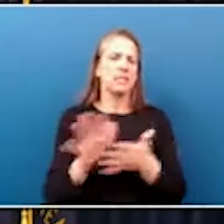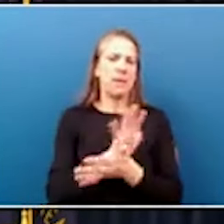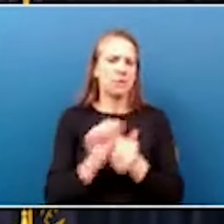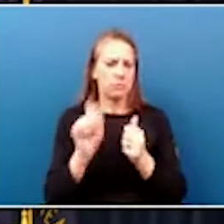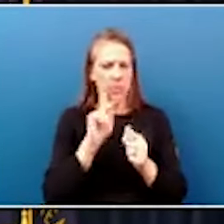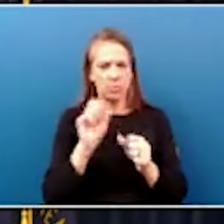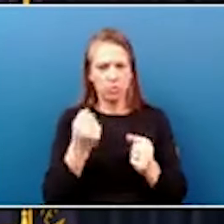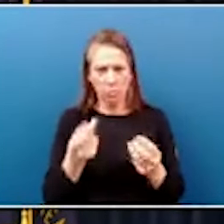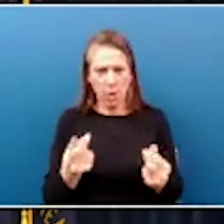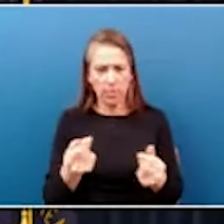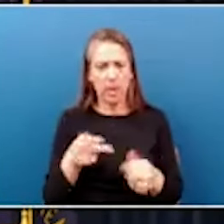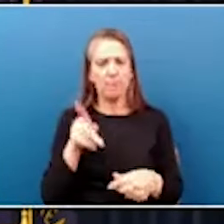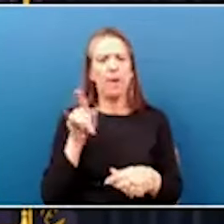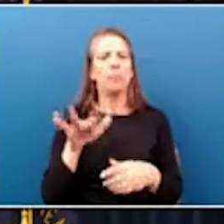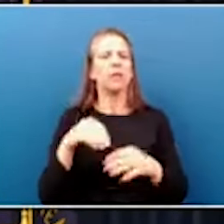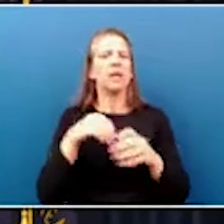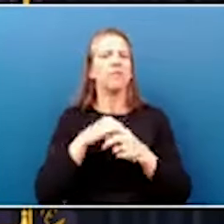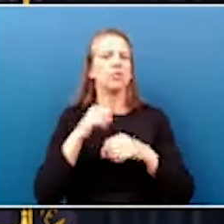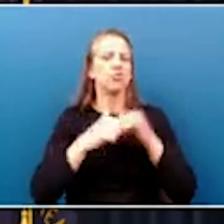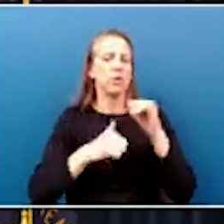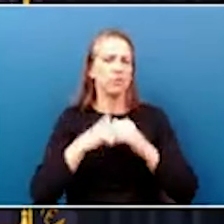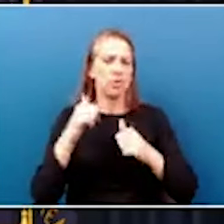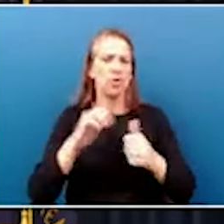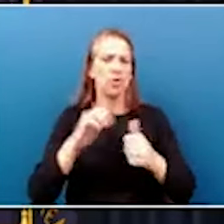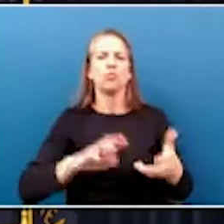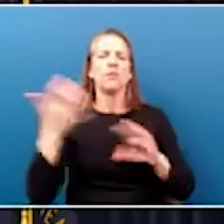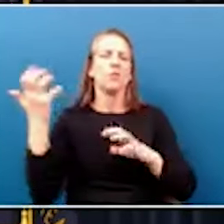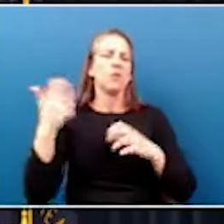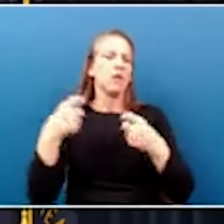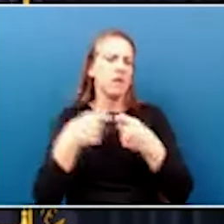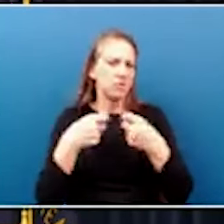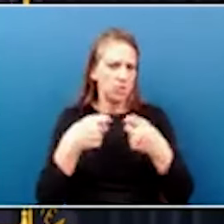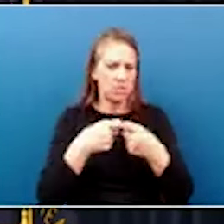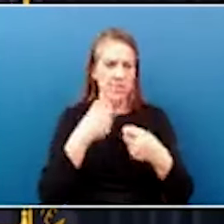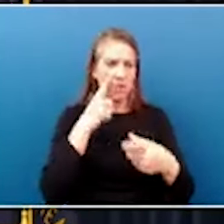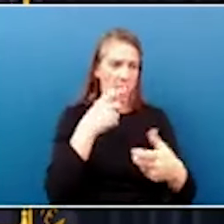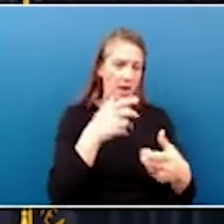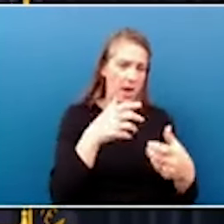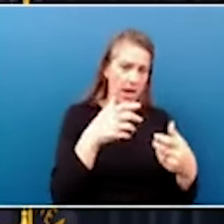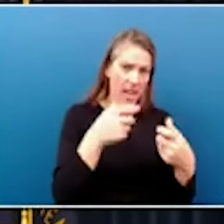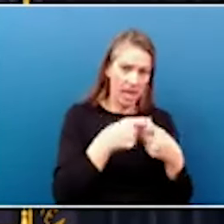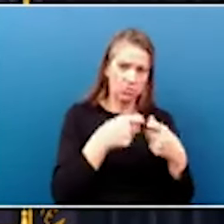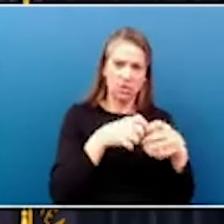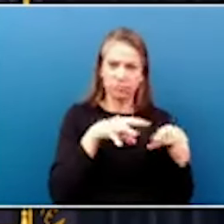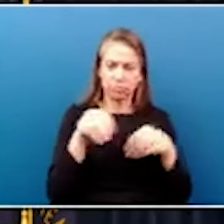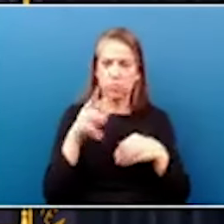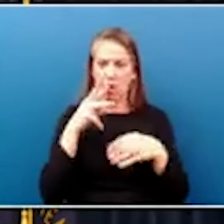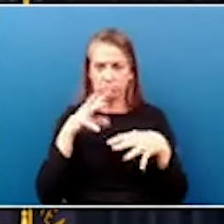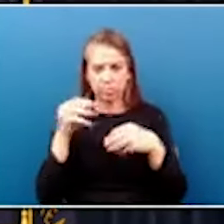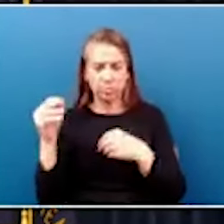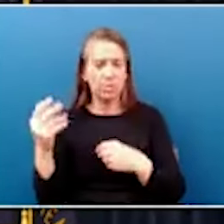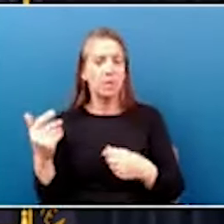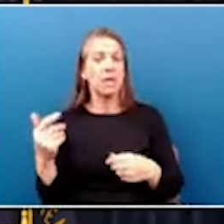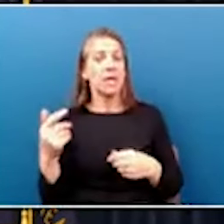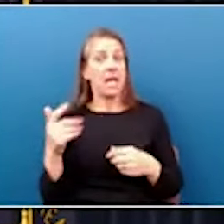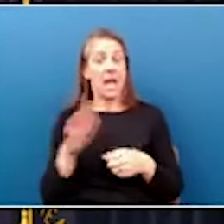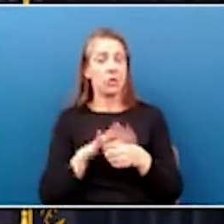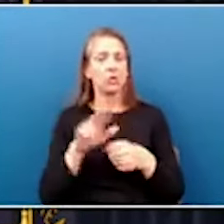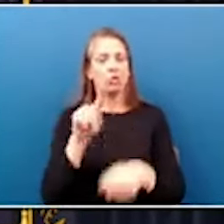and public infrastructure and disrupted utilities, both power and water. The areas of the highest impact were Trimble,